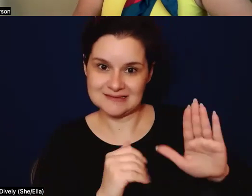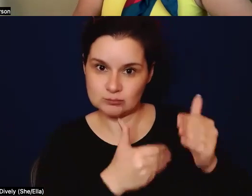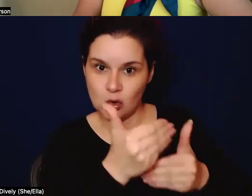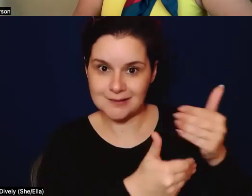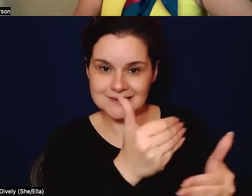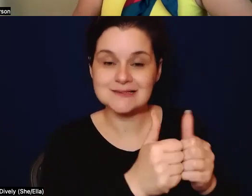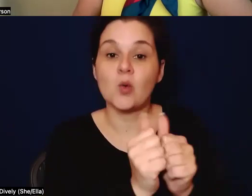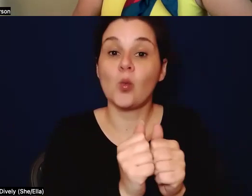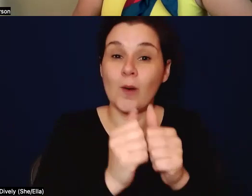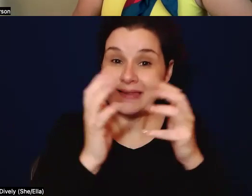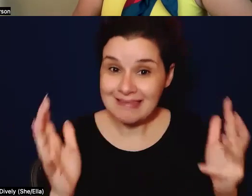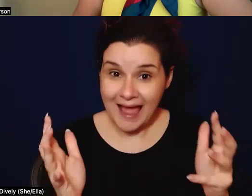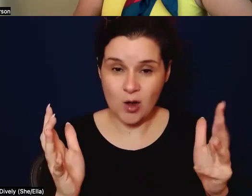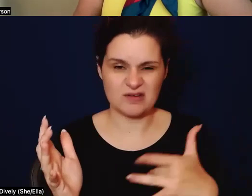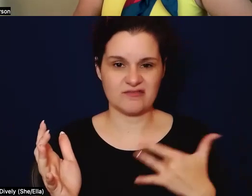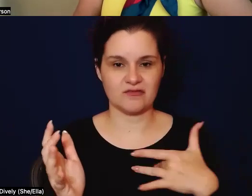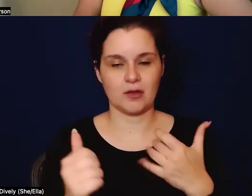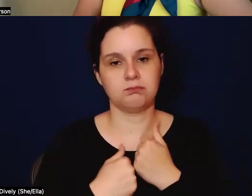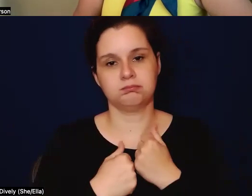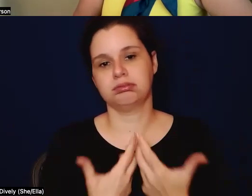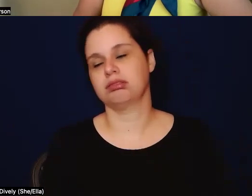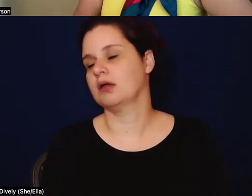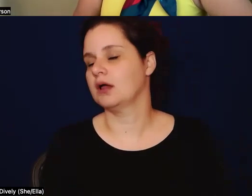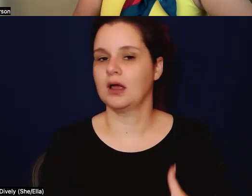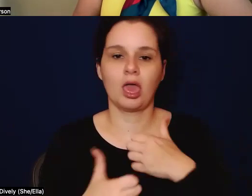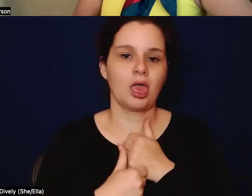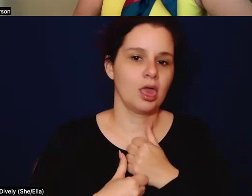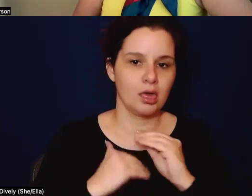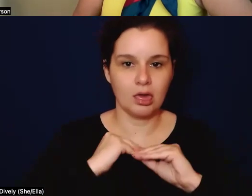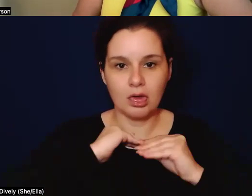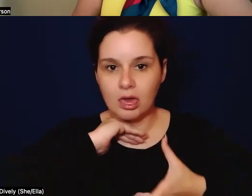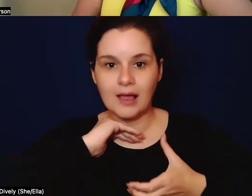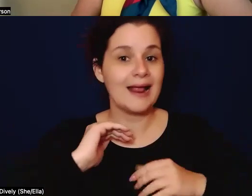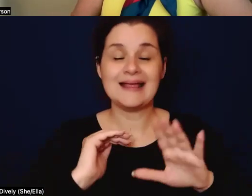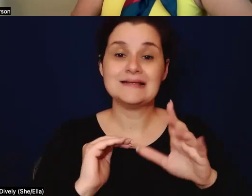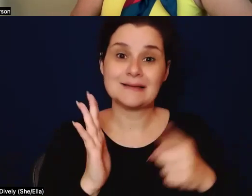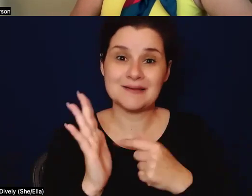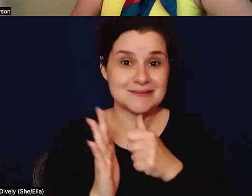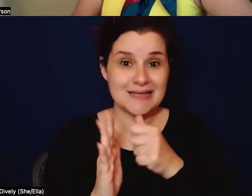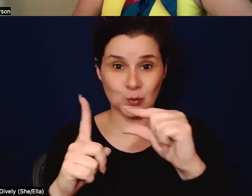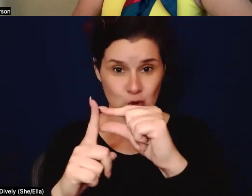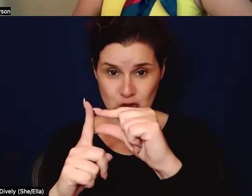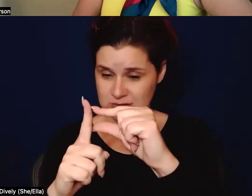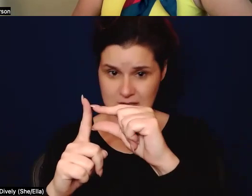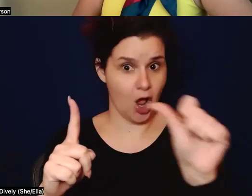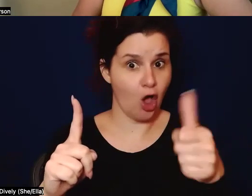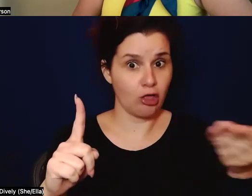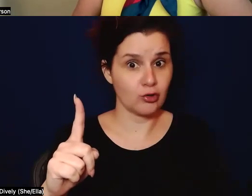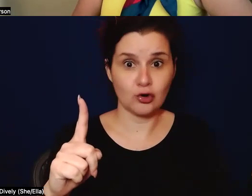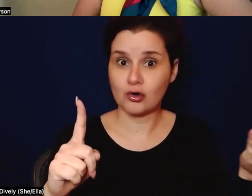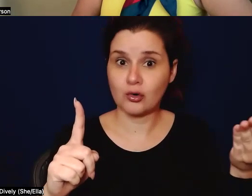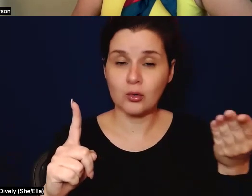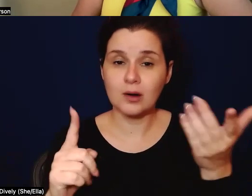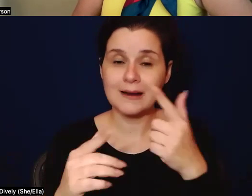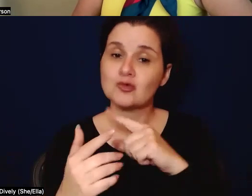without making them feel exhausted and extracted? And sometimes it's not the words, it's something else. So being able to really think,